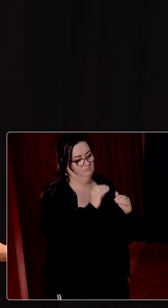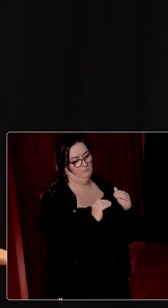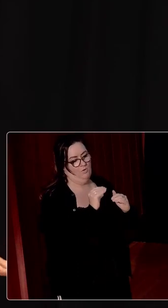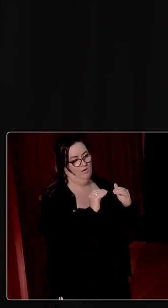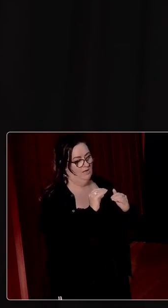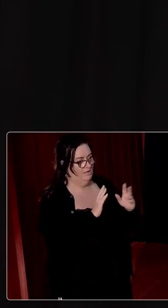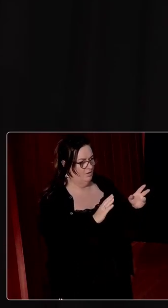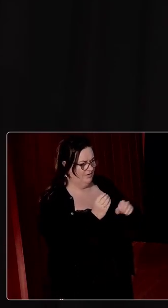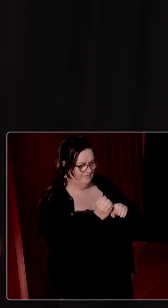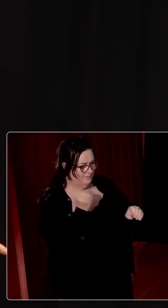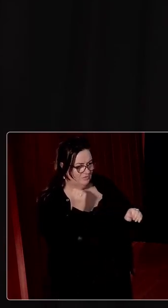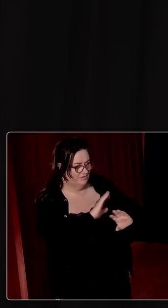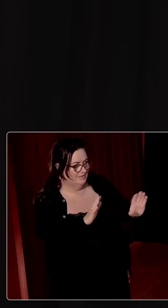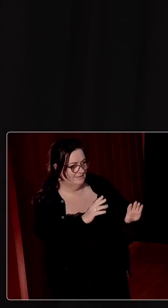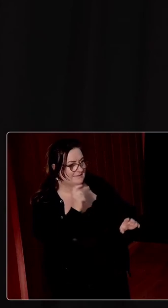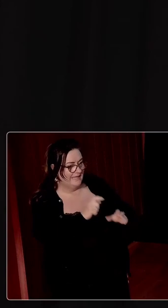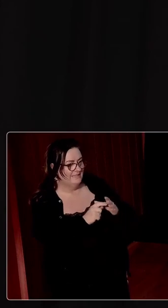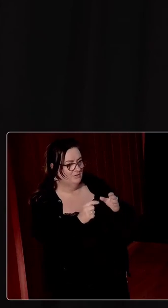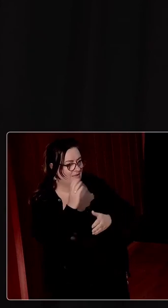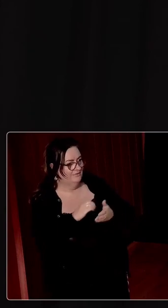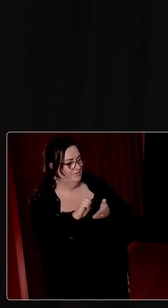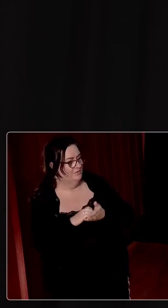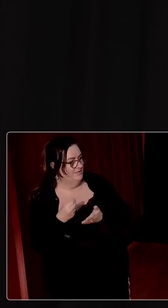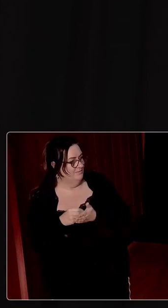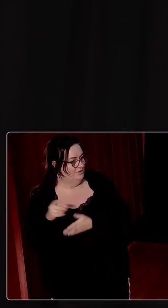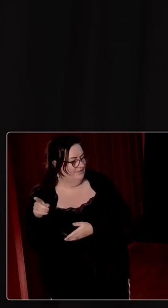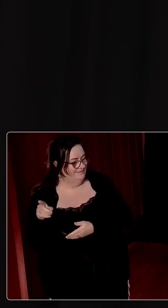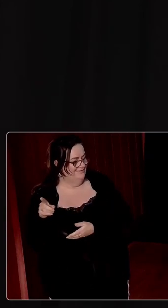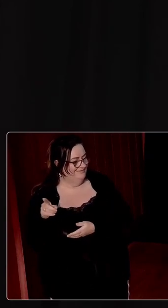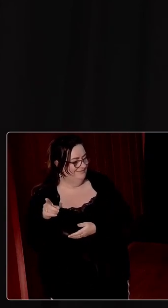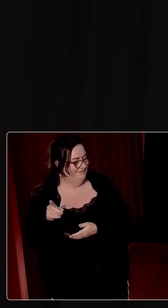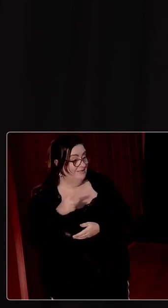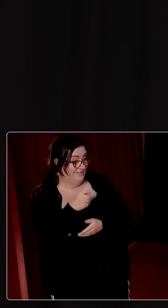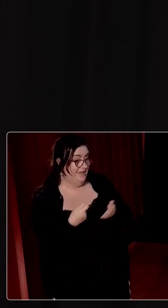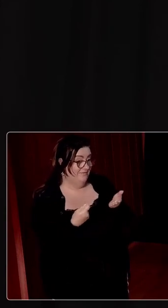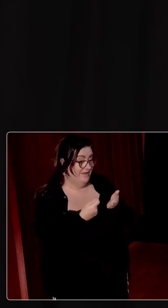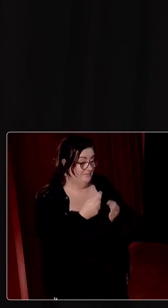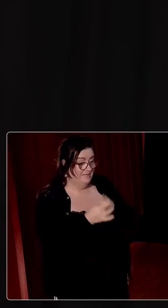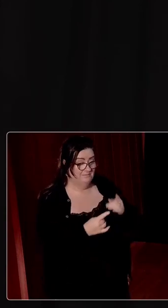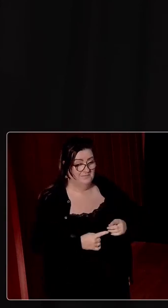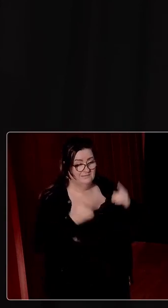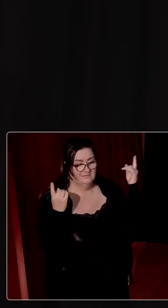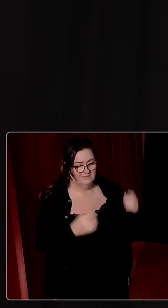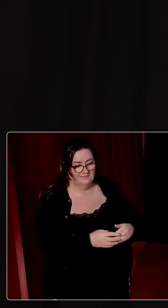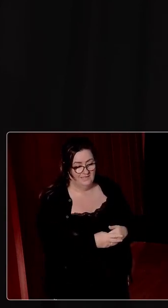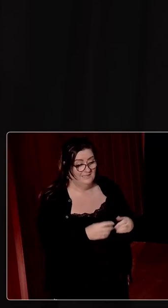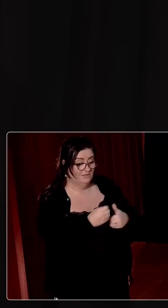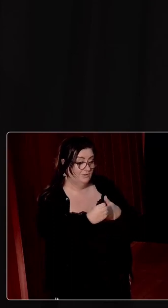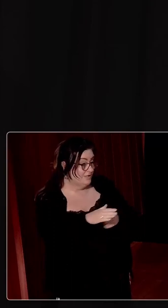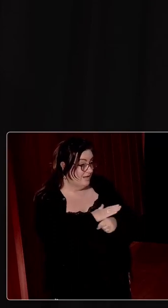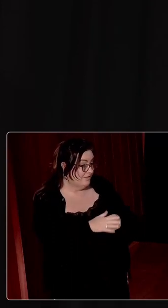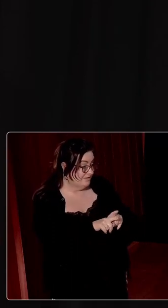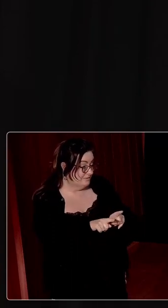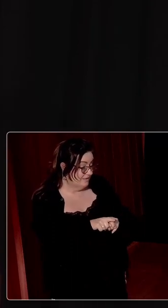don't let them have degrees because then you get European money. But that investment was really mattered. I think the other area